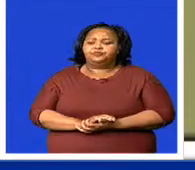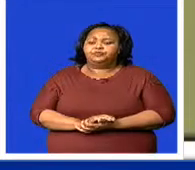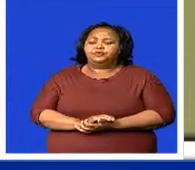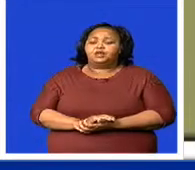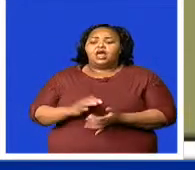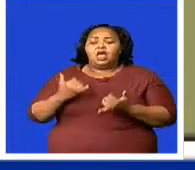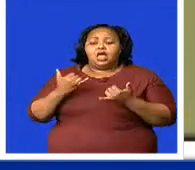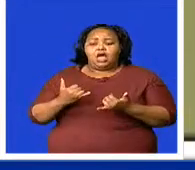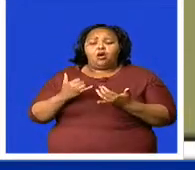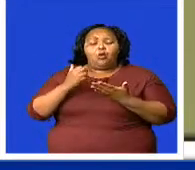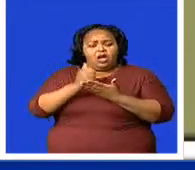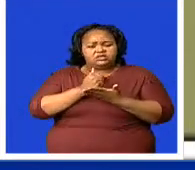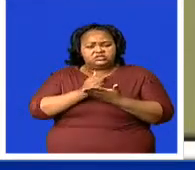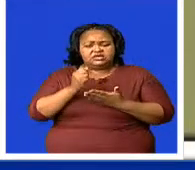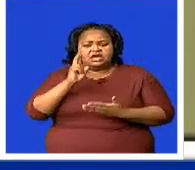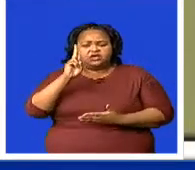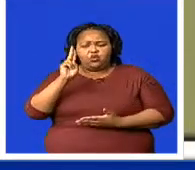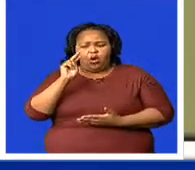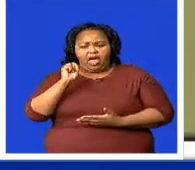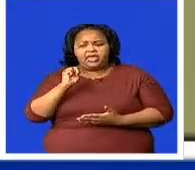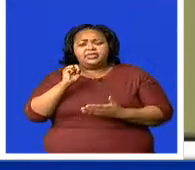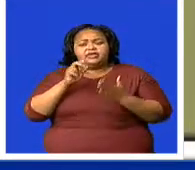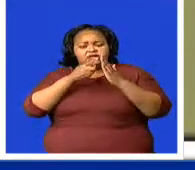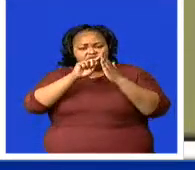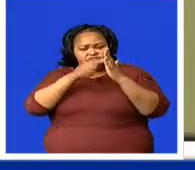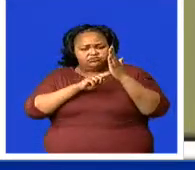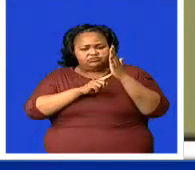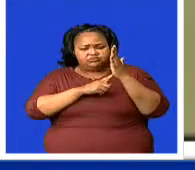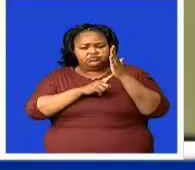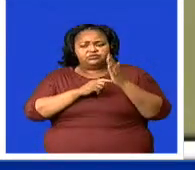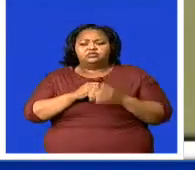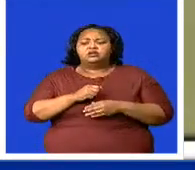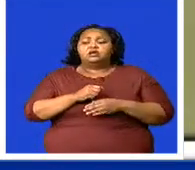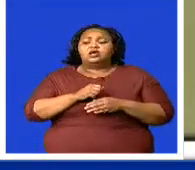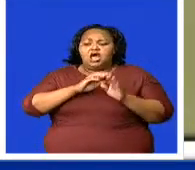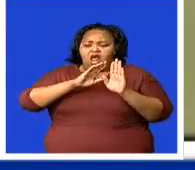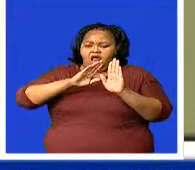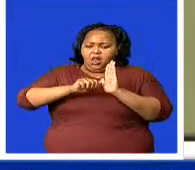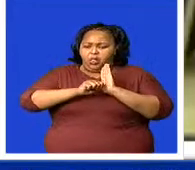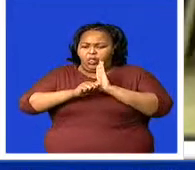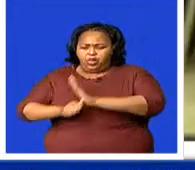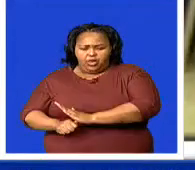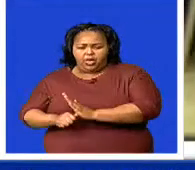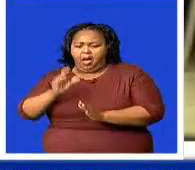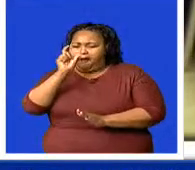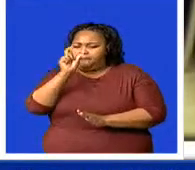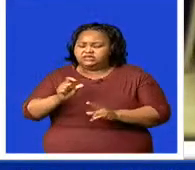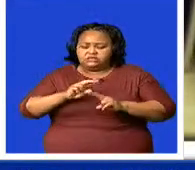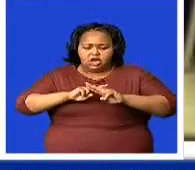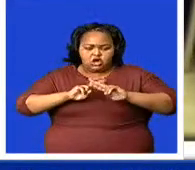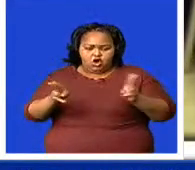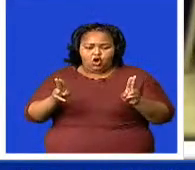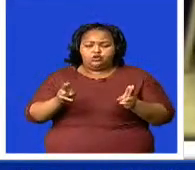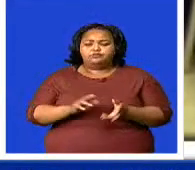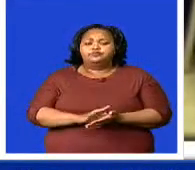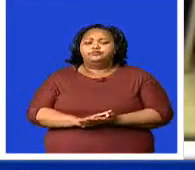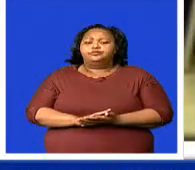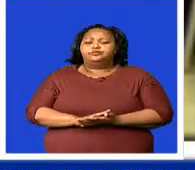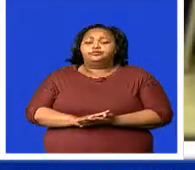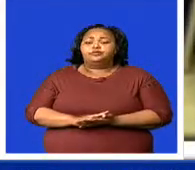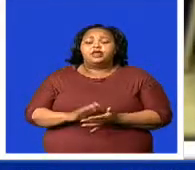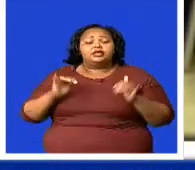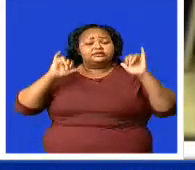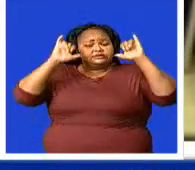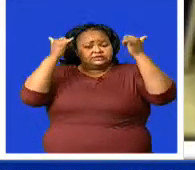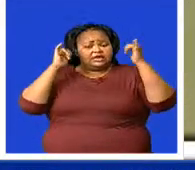Agenda for the United Nations Sustainable Goals not to leave anyone behind. The celebration and observation of